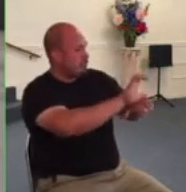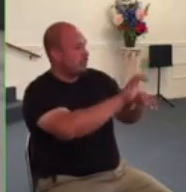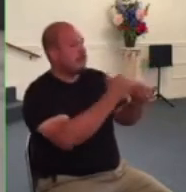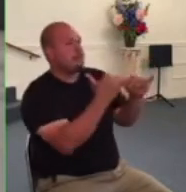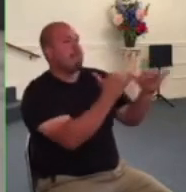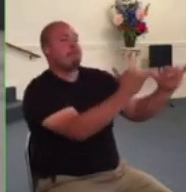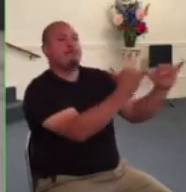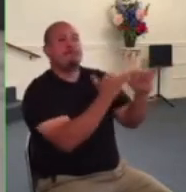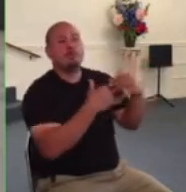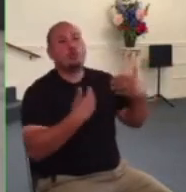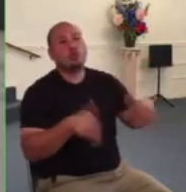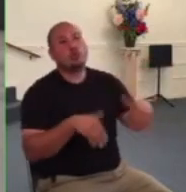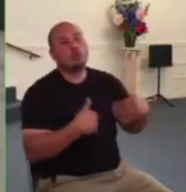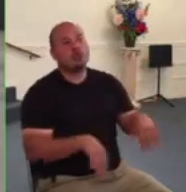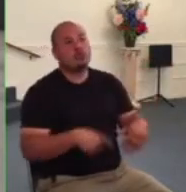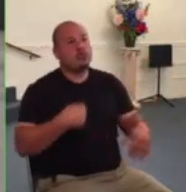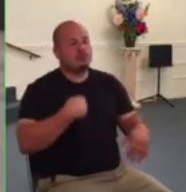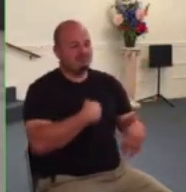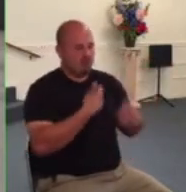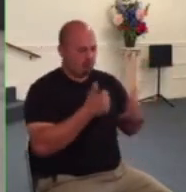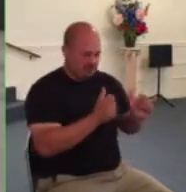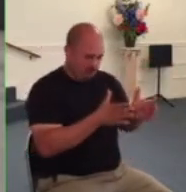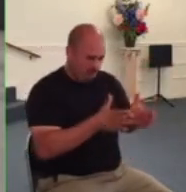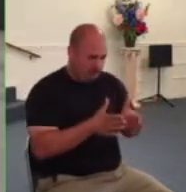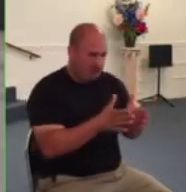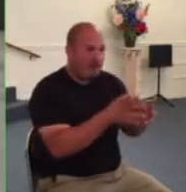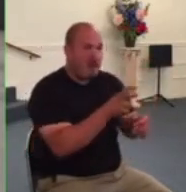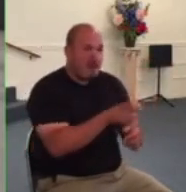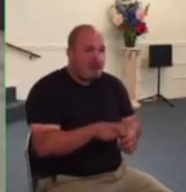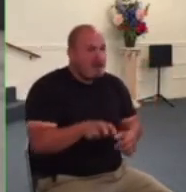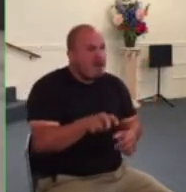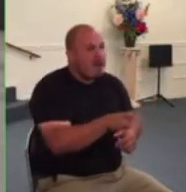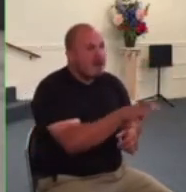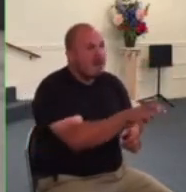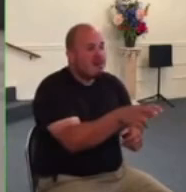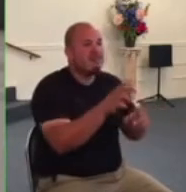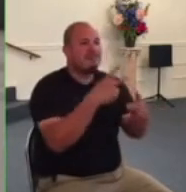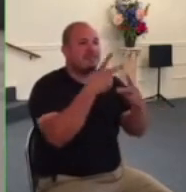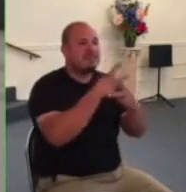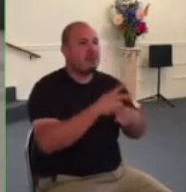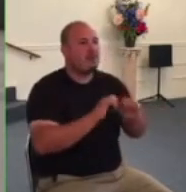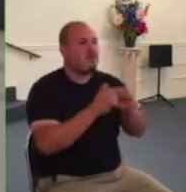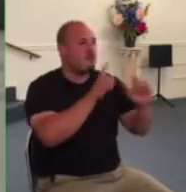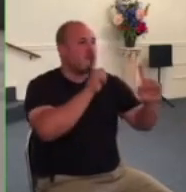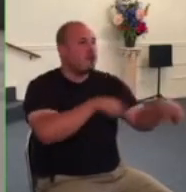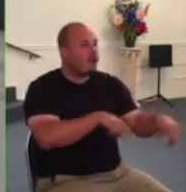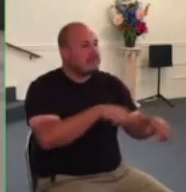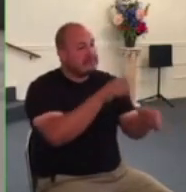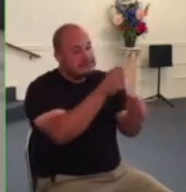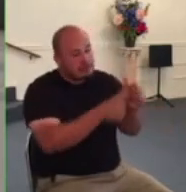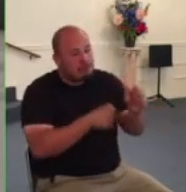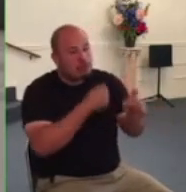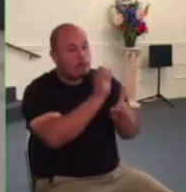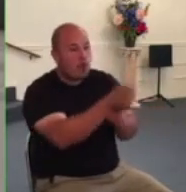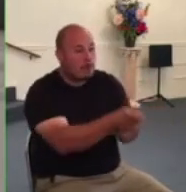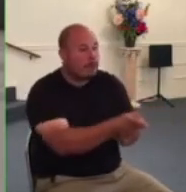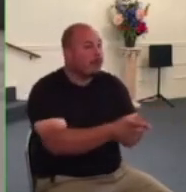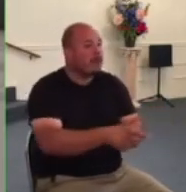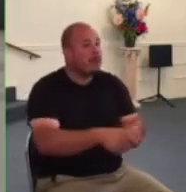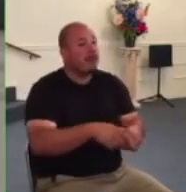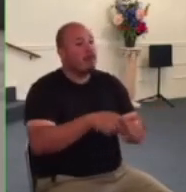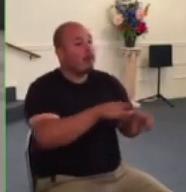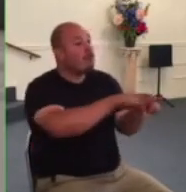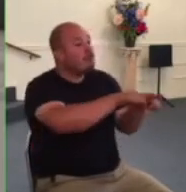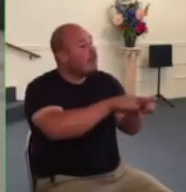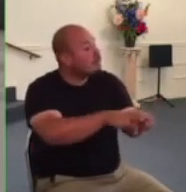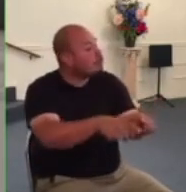thing to do in every given situation at every moment as guidelines and regulations have have been